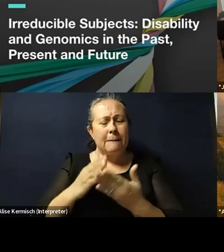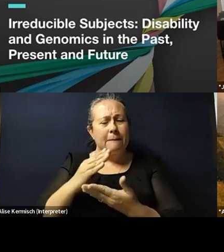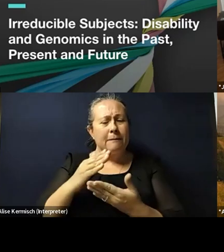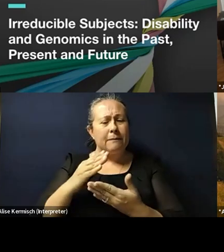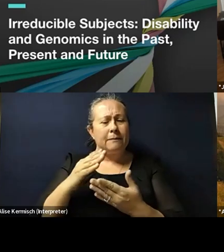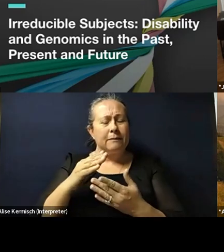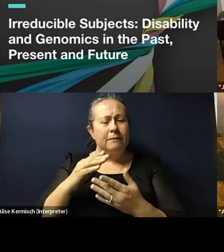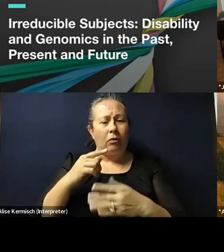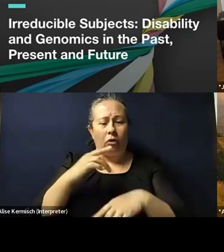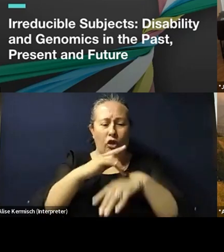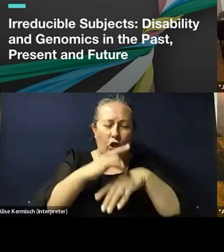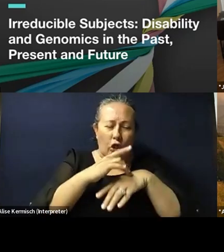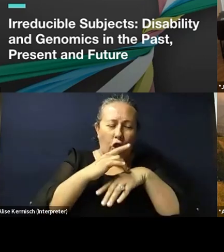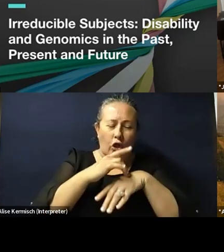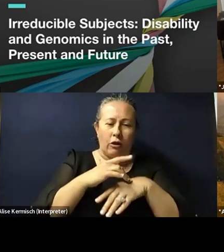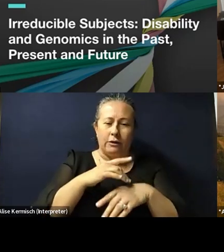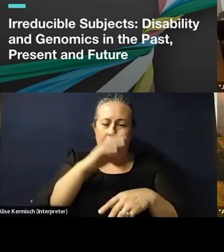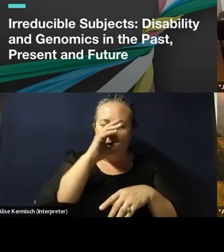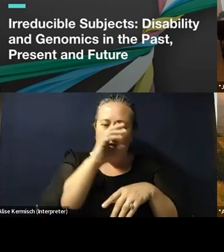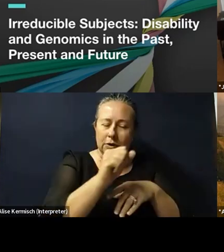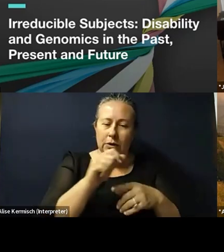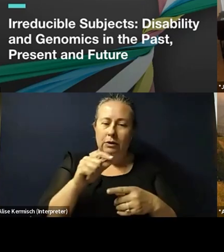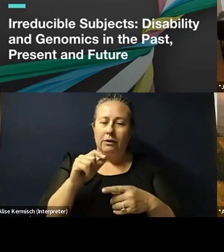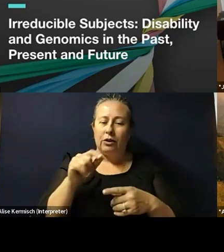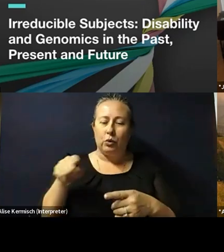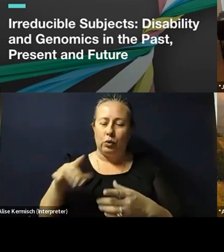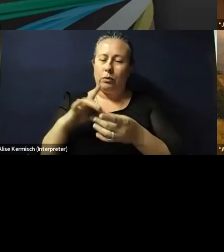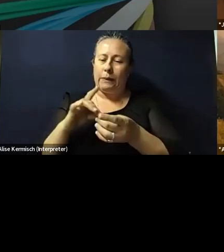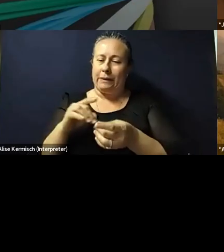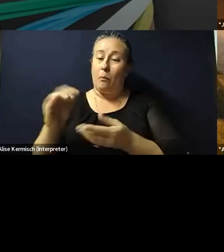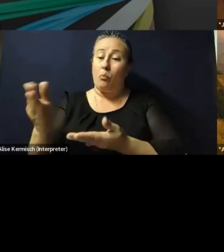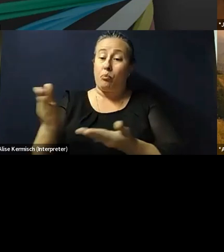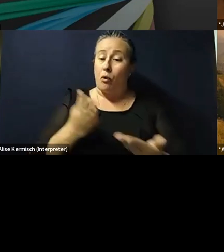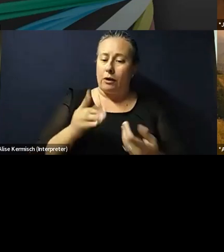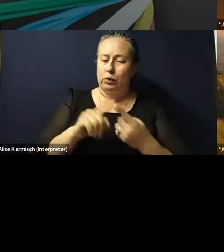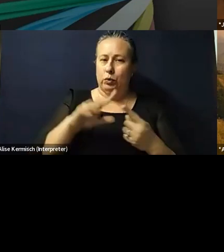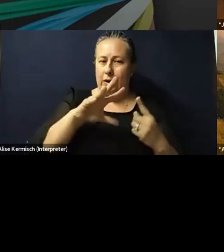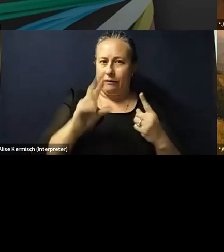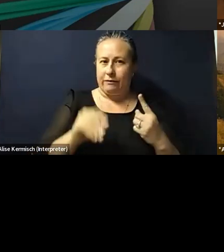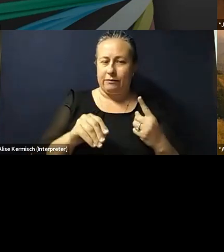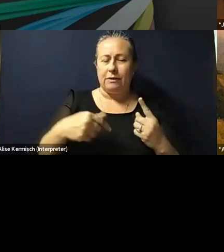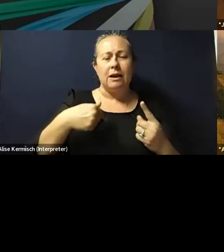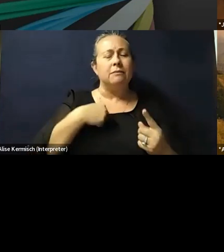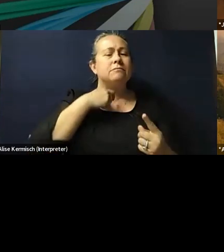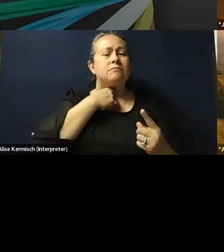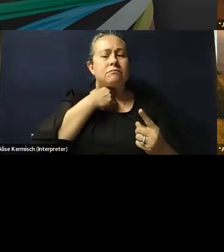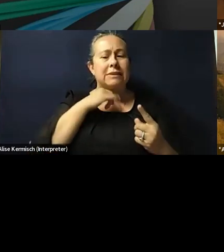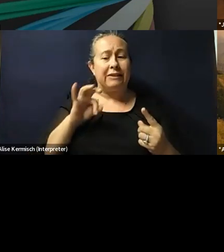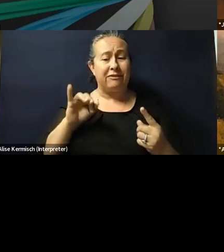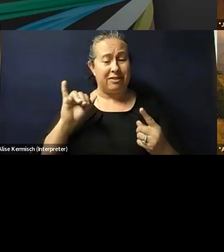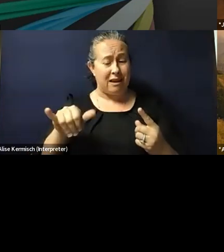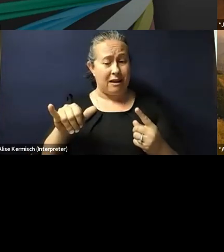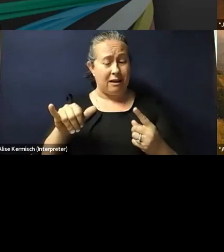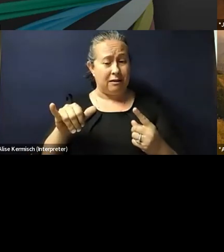albinism that was sort of brought, um, to Africa. And I wondered whether that extended to any